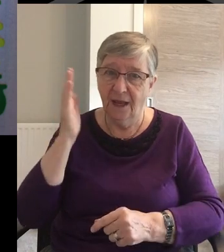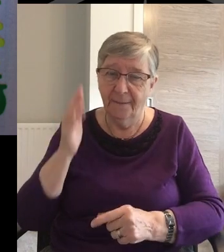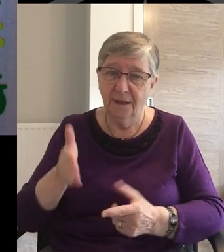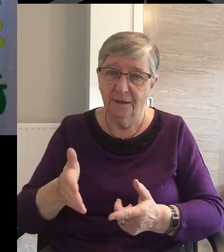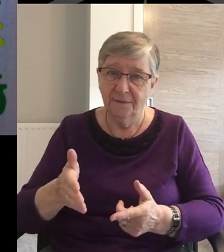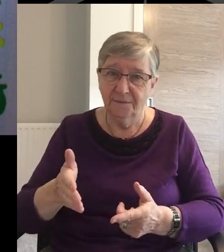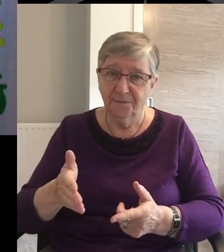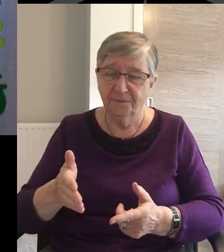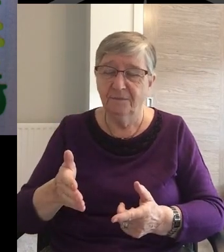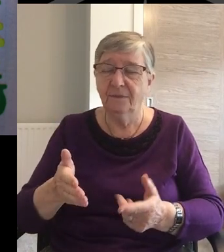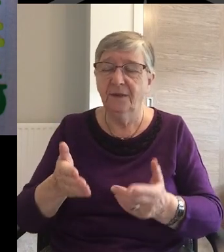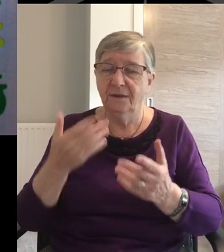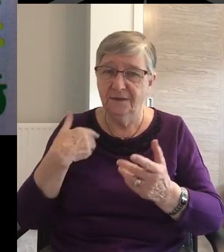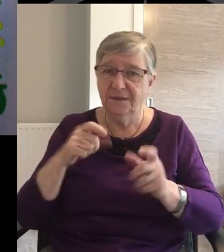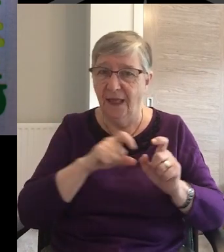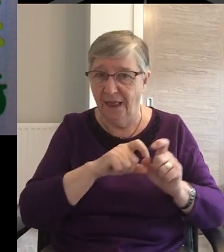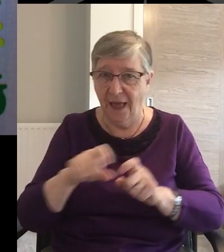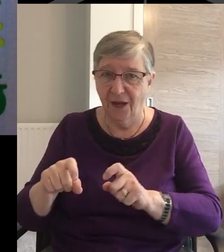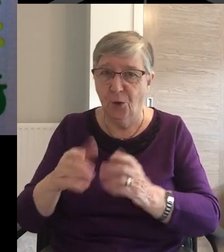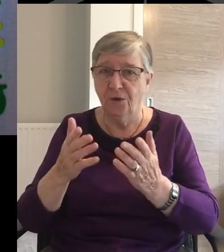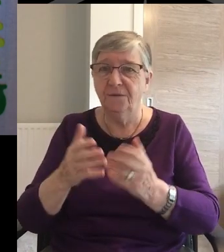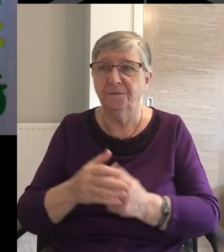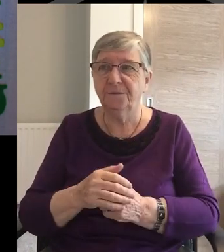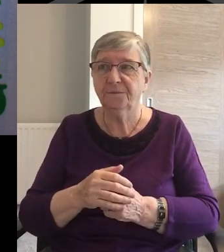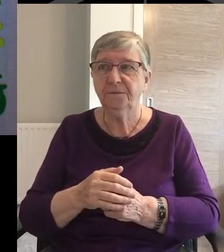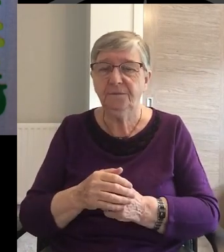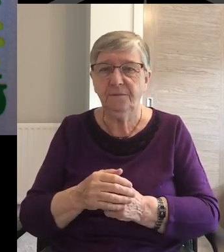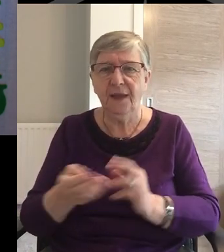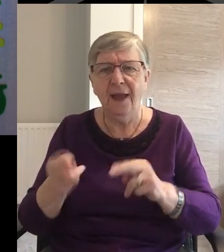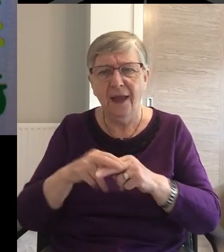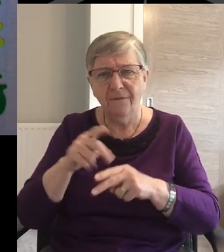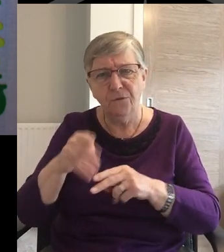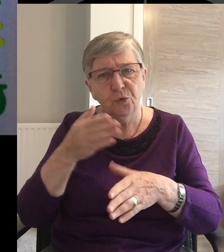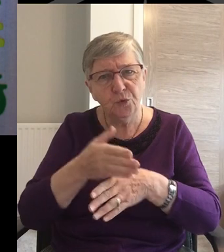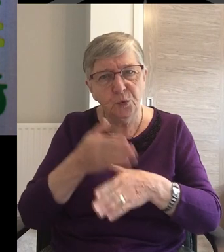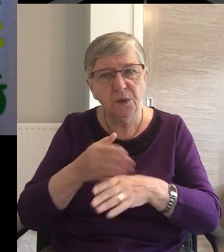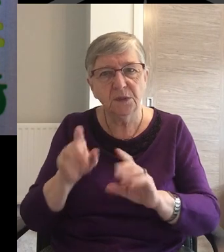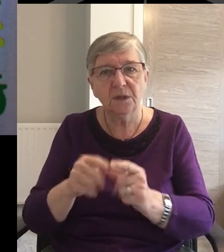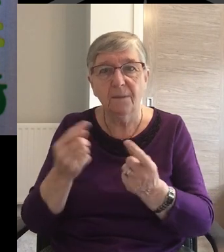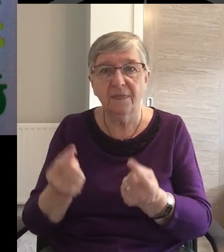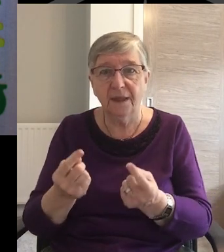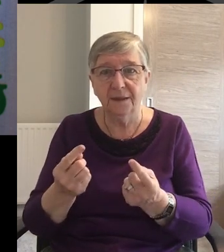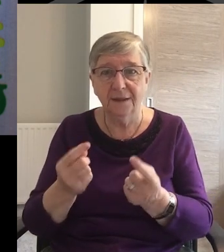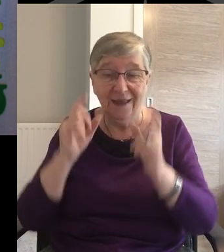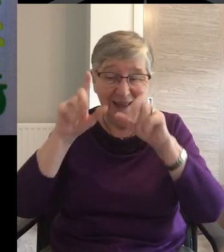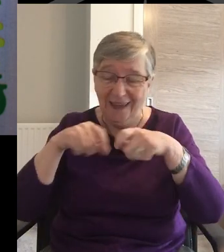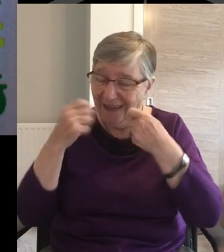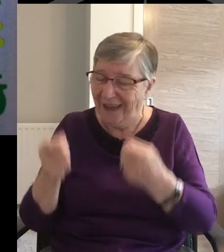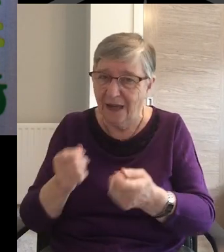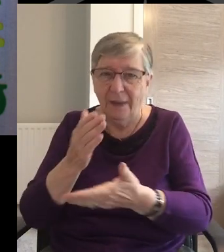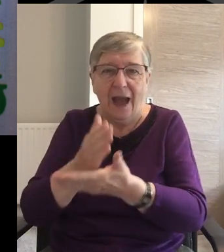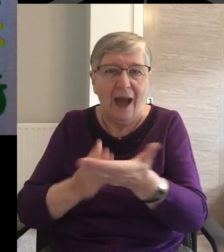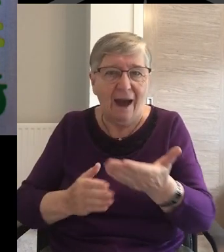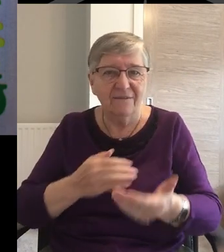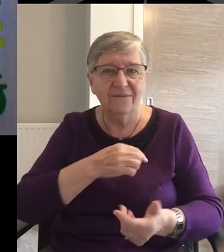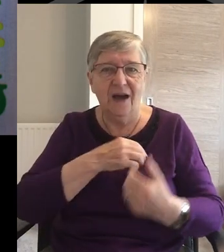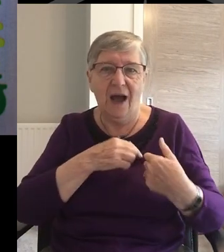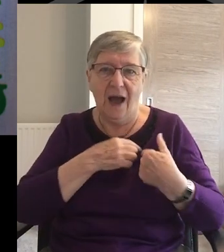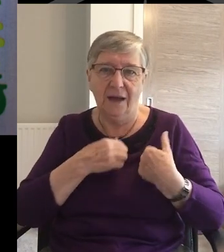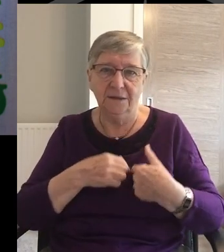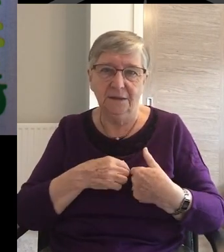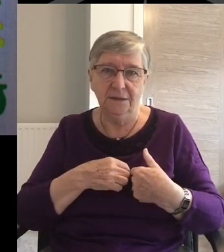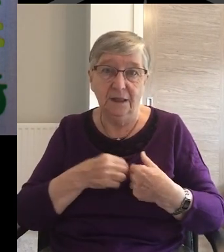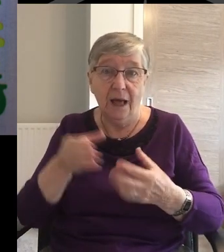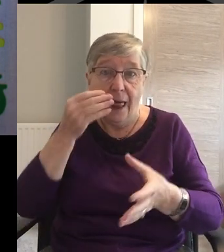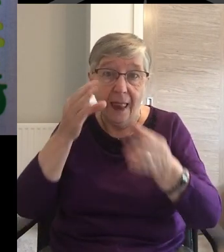far as I've got to In this sermon If you're doing something You can't be half-hearted Learning